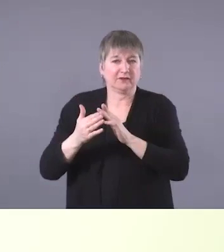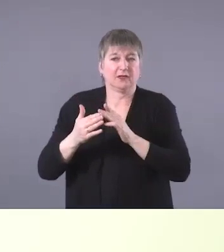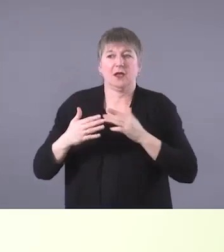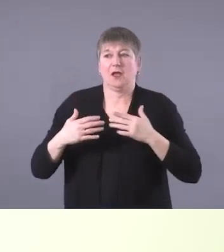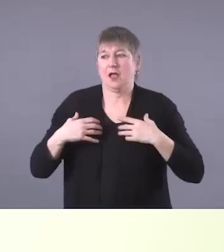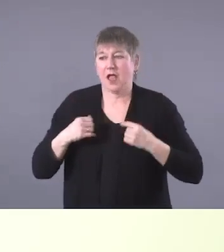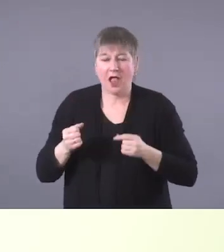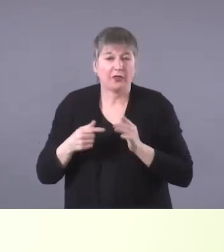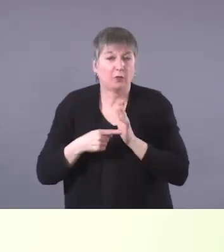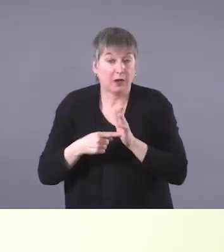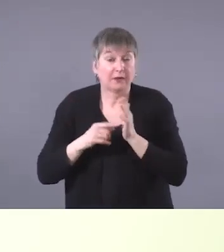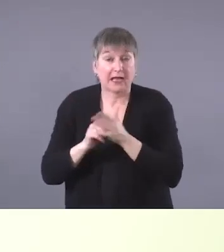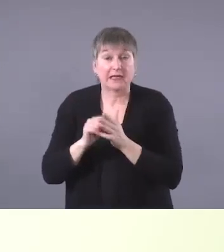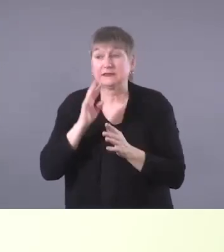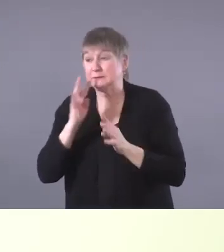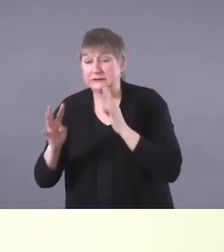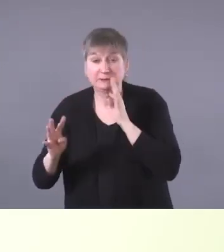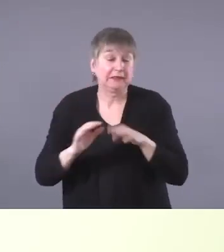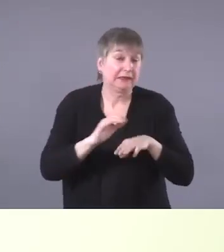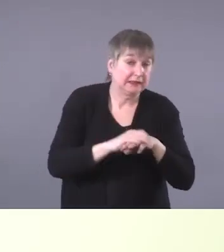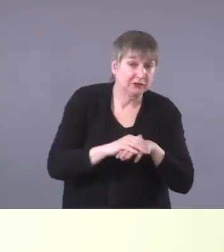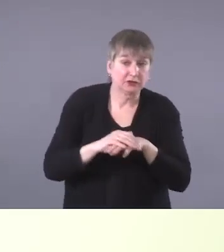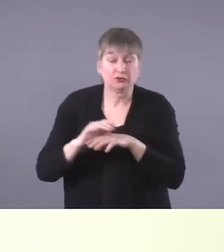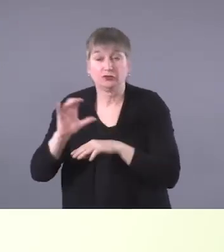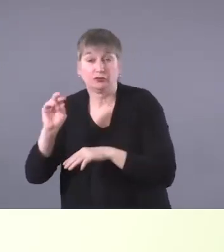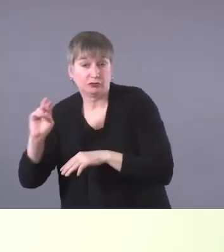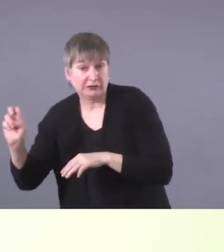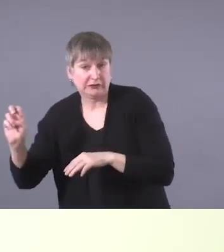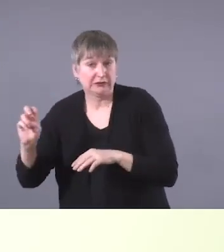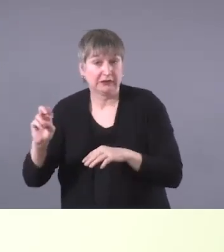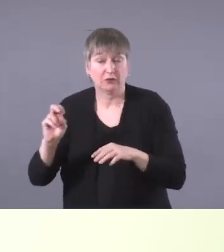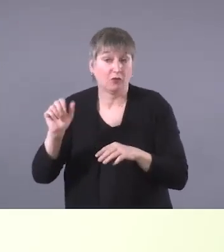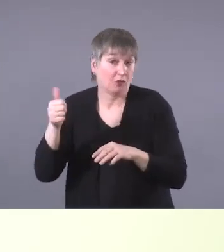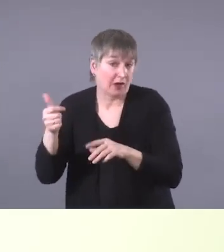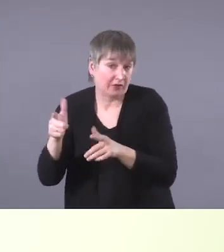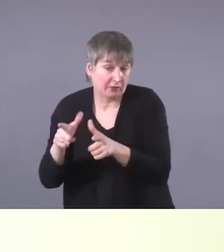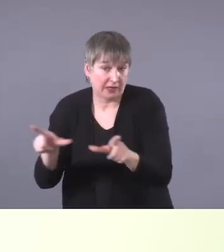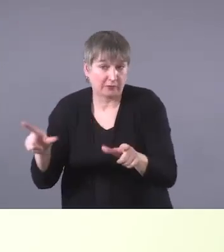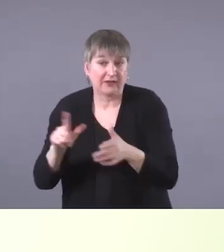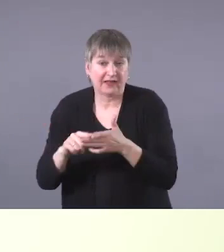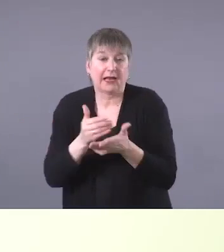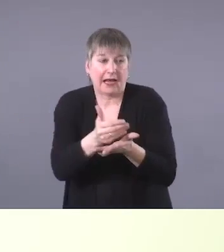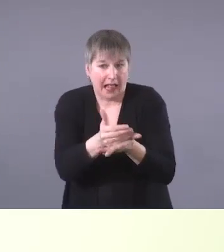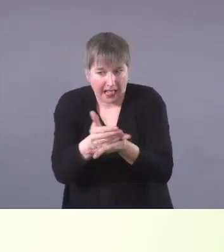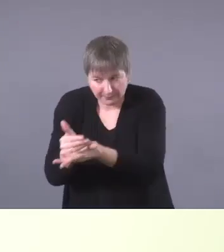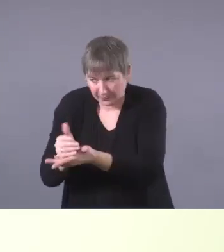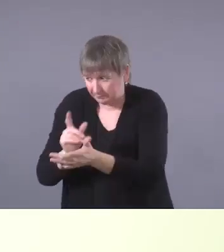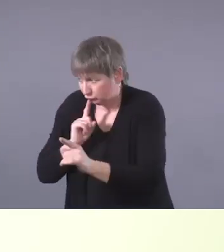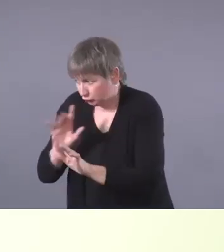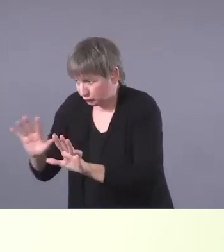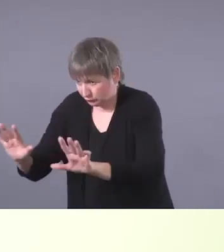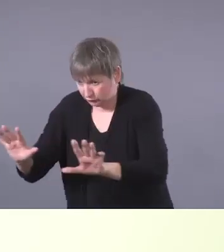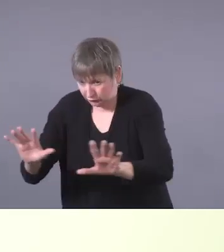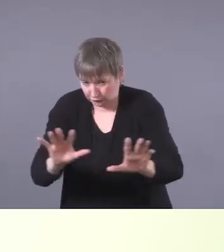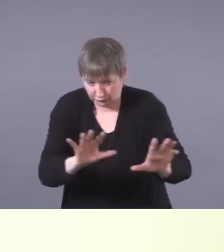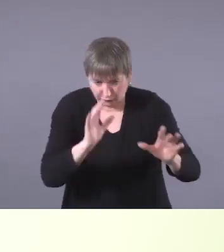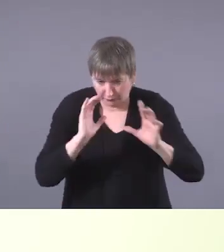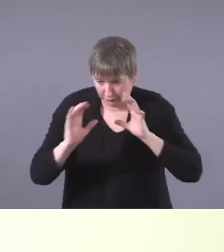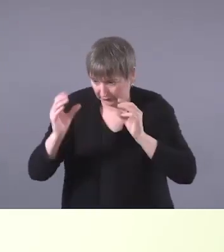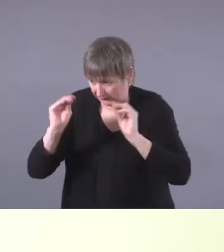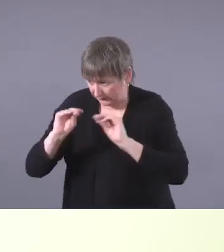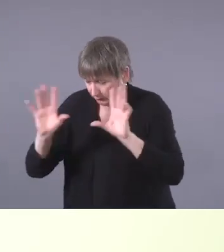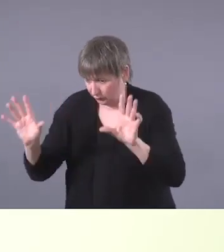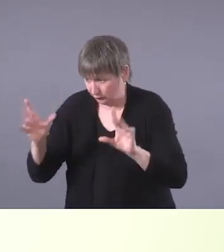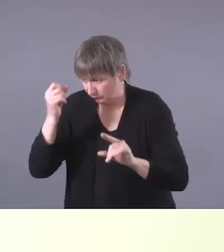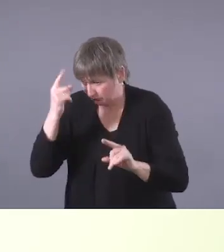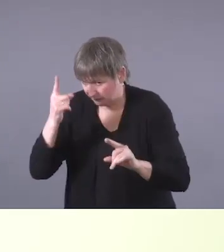that speak both languages and, and are, are very helpful in making sure that, um, communication works